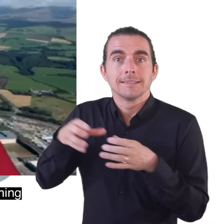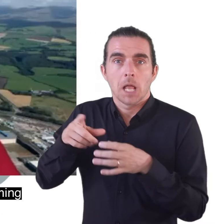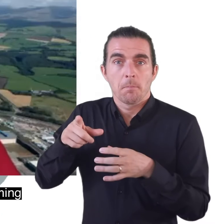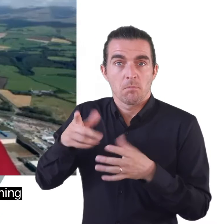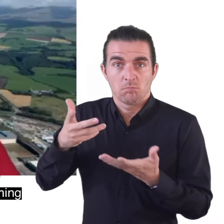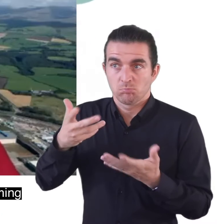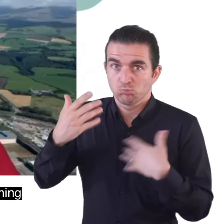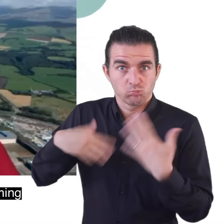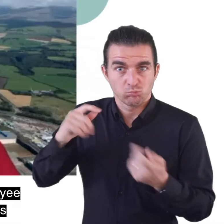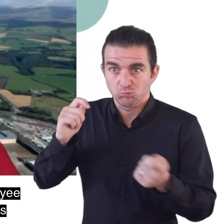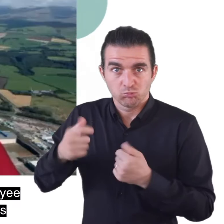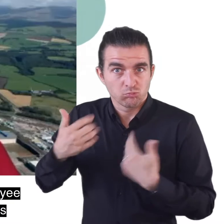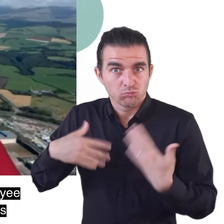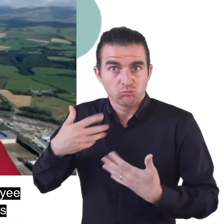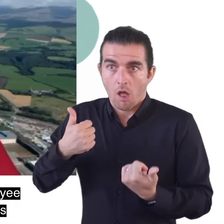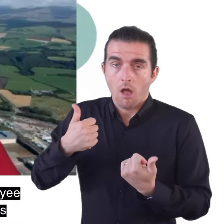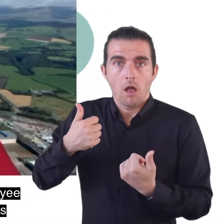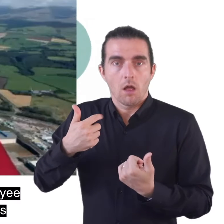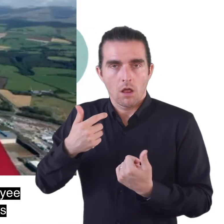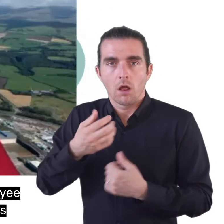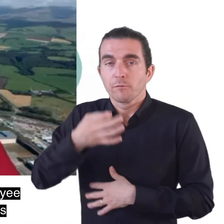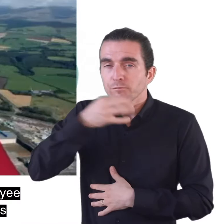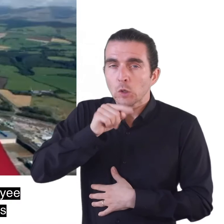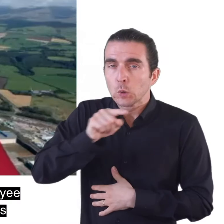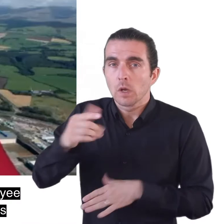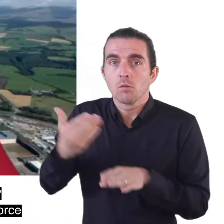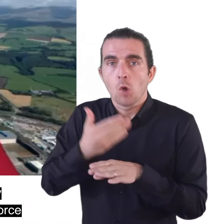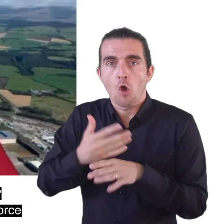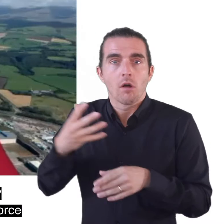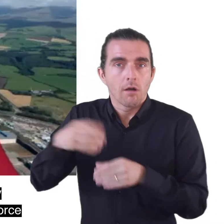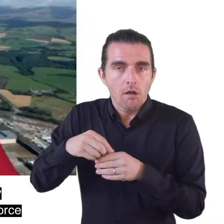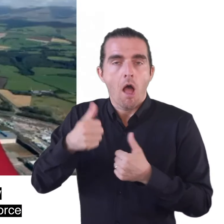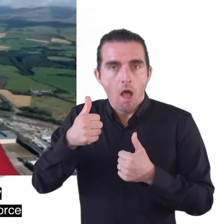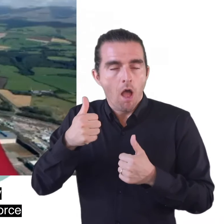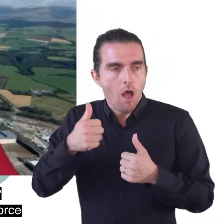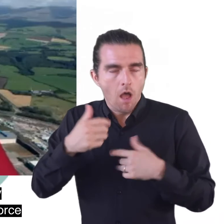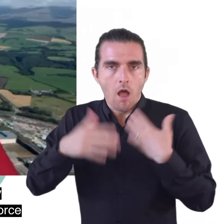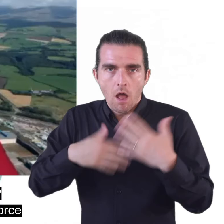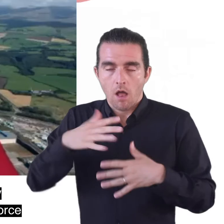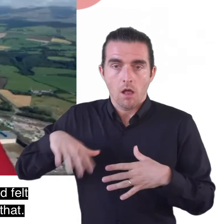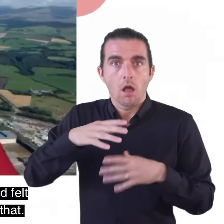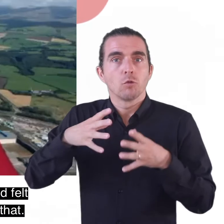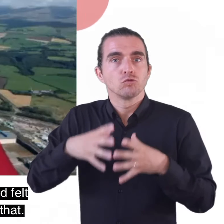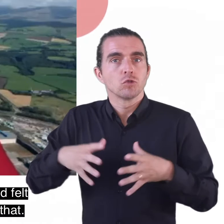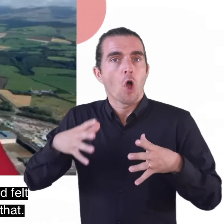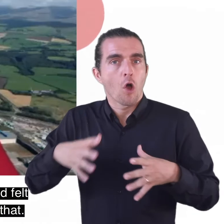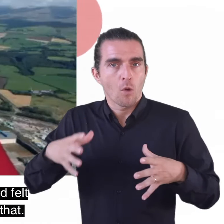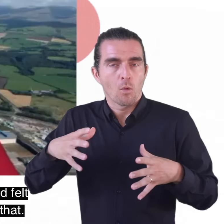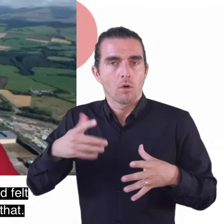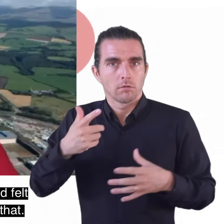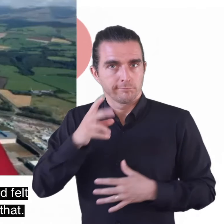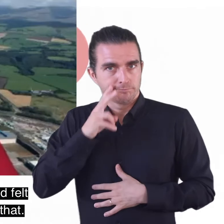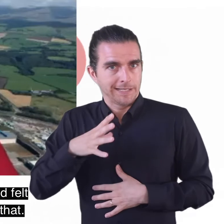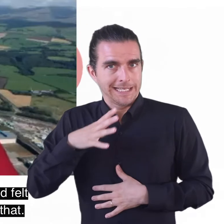a thing we already had quite a few employee-led support networks that were grown by members of our workforce who just saw